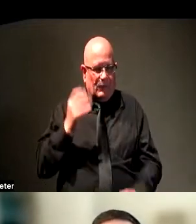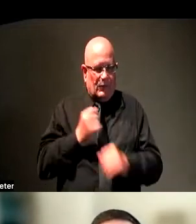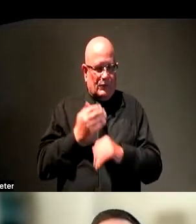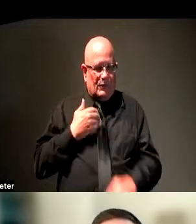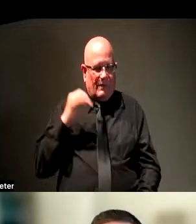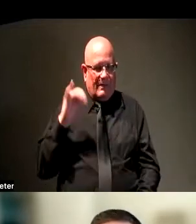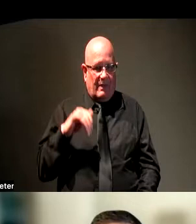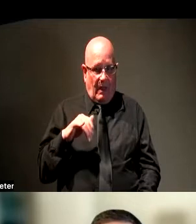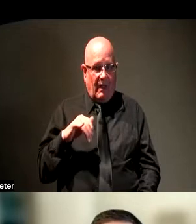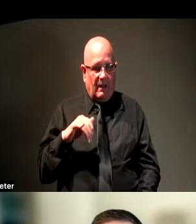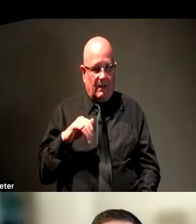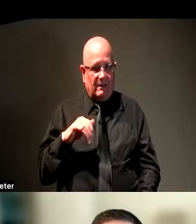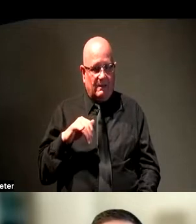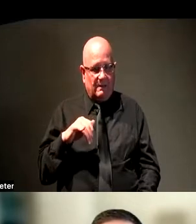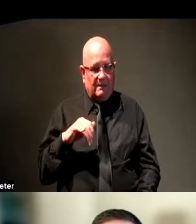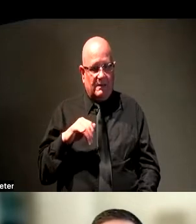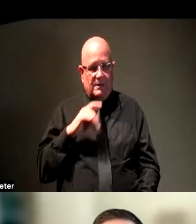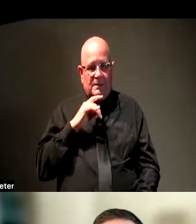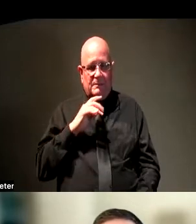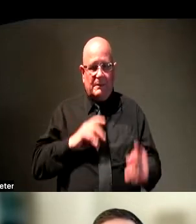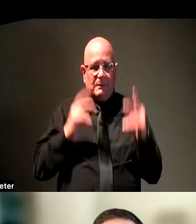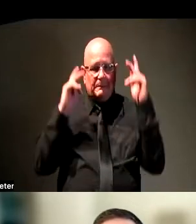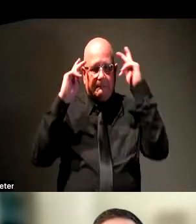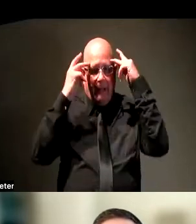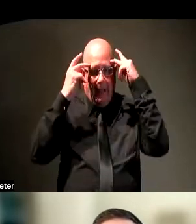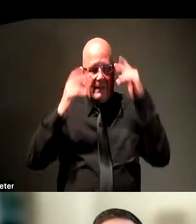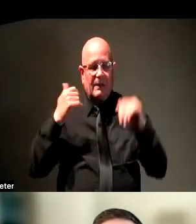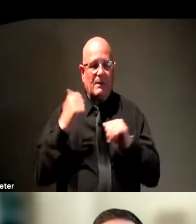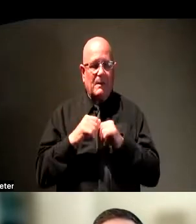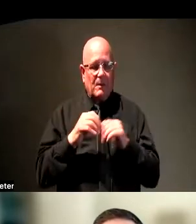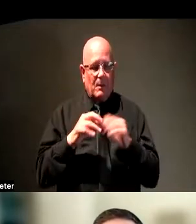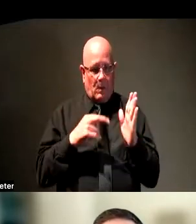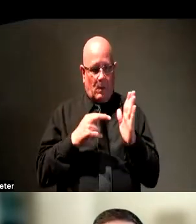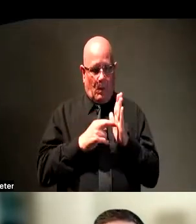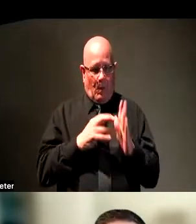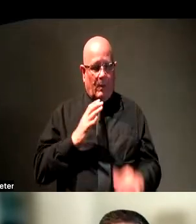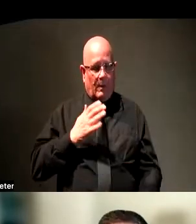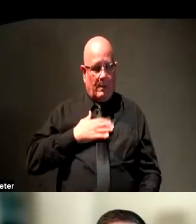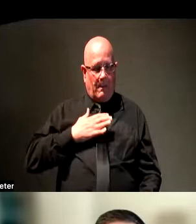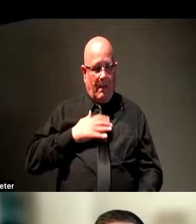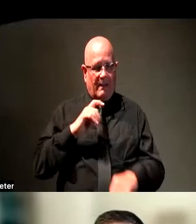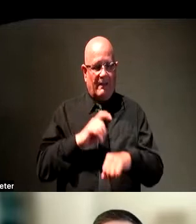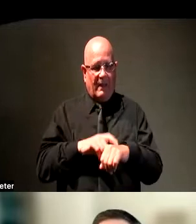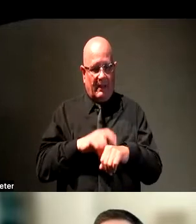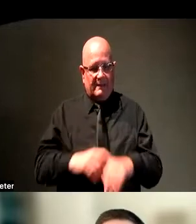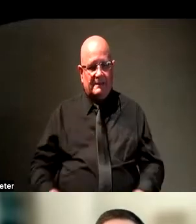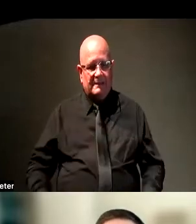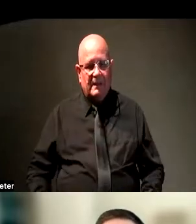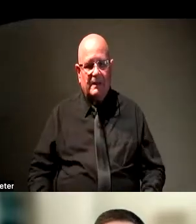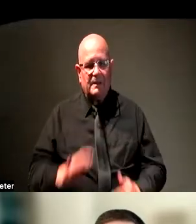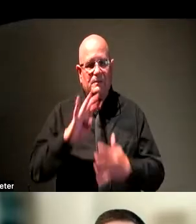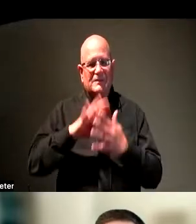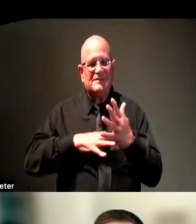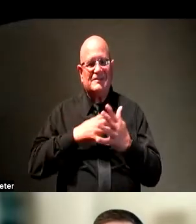was panic in a lot of ways. I remember in the role that I had at the time, we were trying to figure out how to actually take a training that we were scheduled to